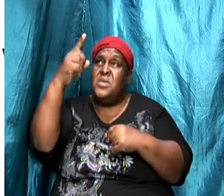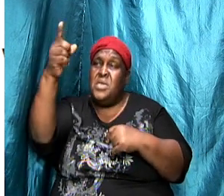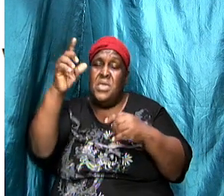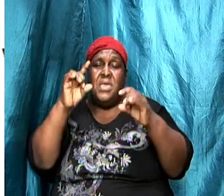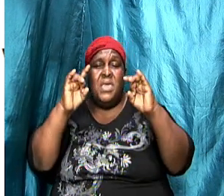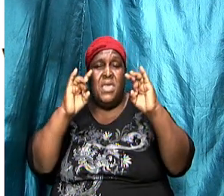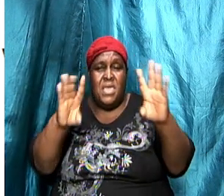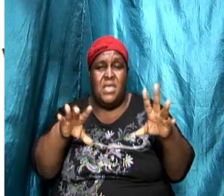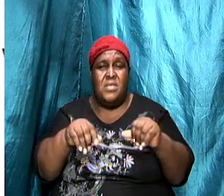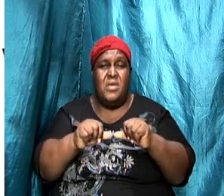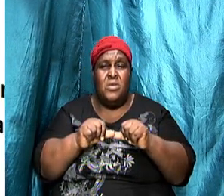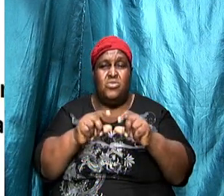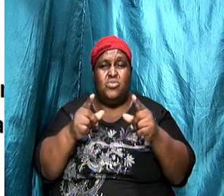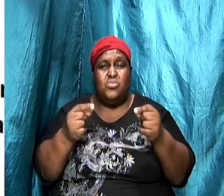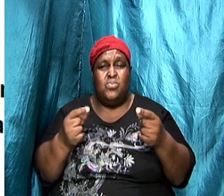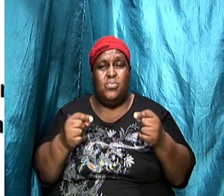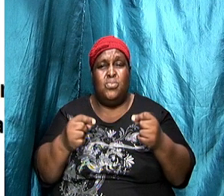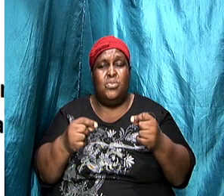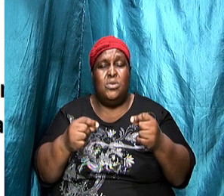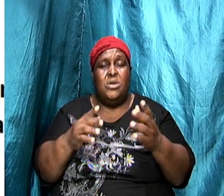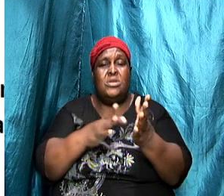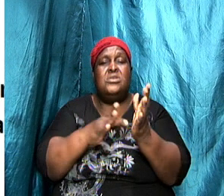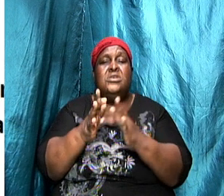given people the space to repent